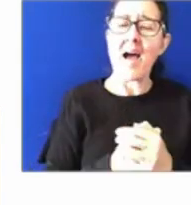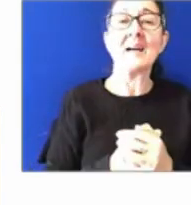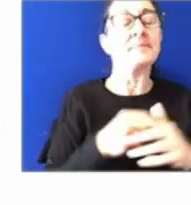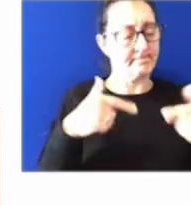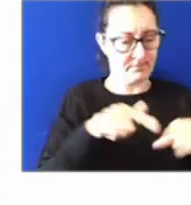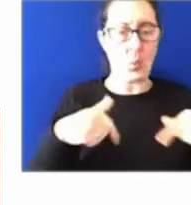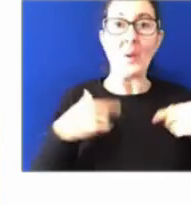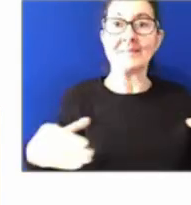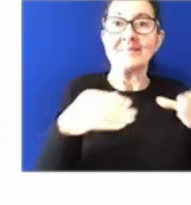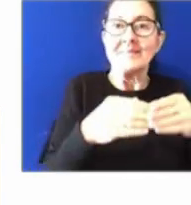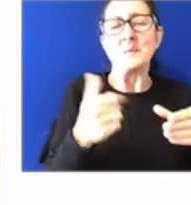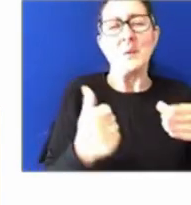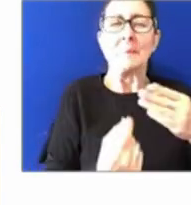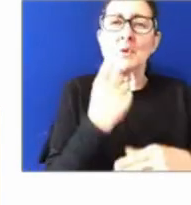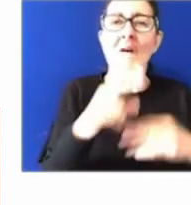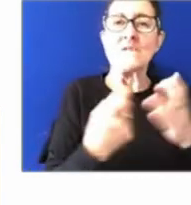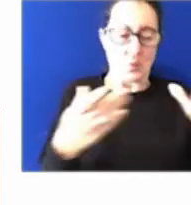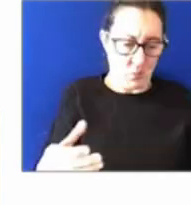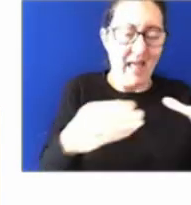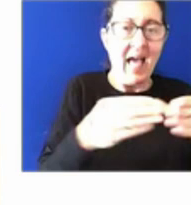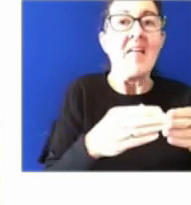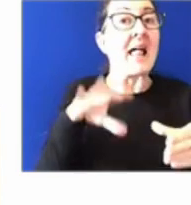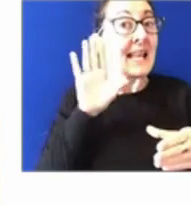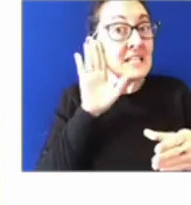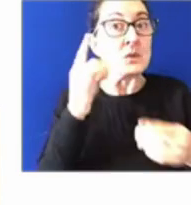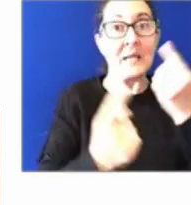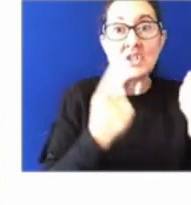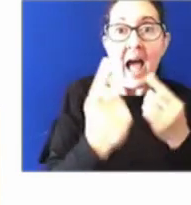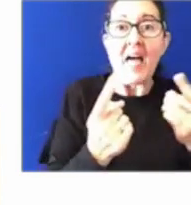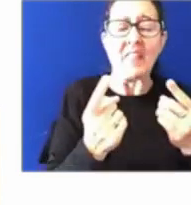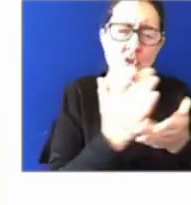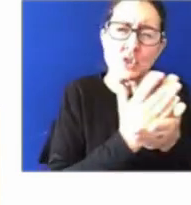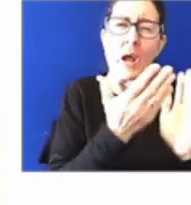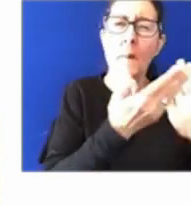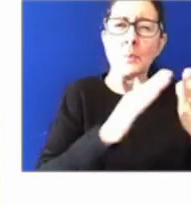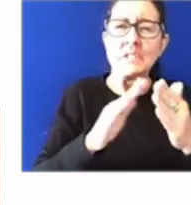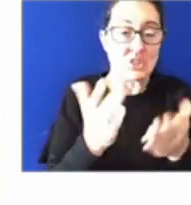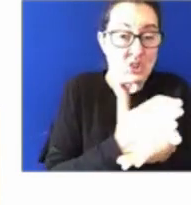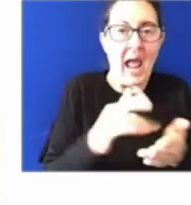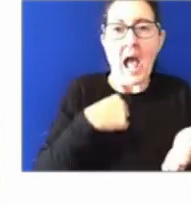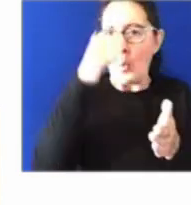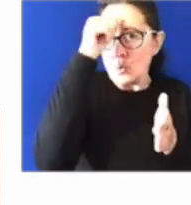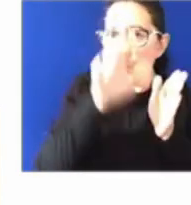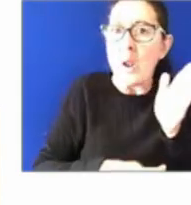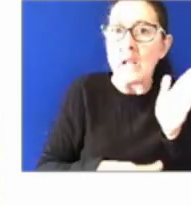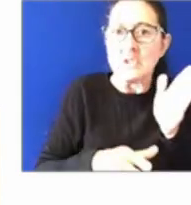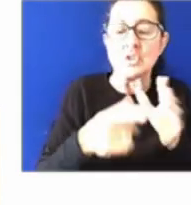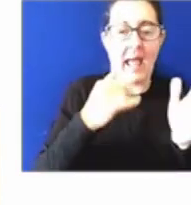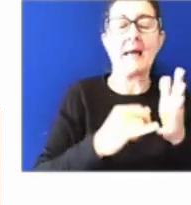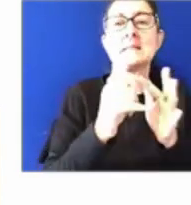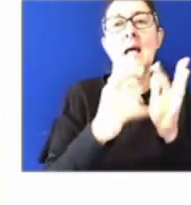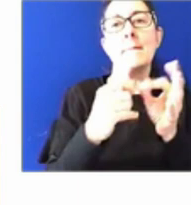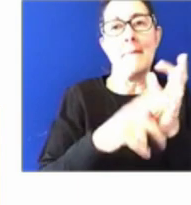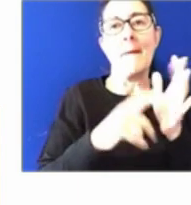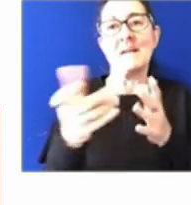to one another and to share our knowledge and experiences as public servants. And today I'm absolutely delighted to be joined by